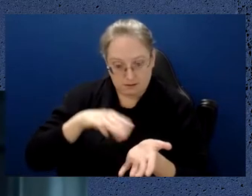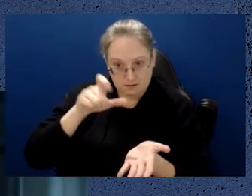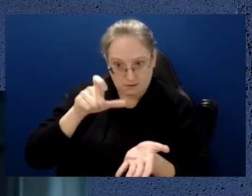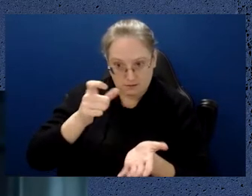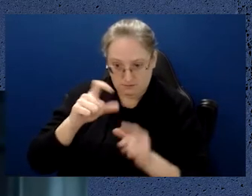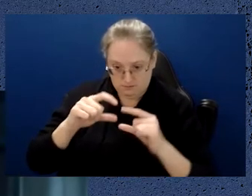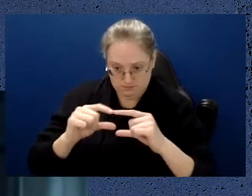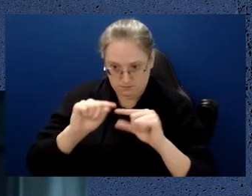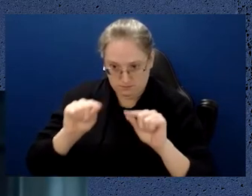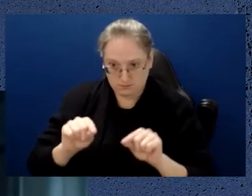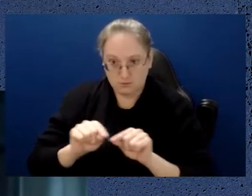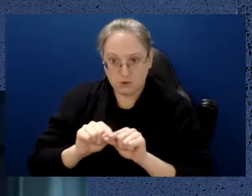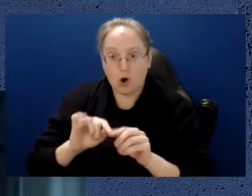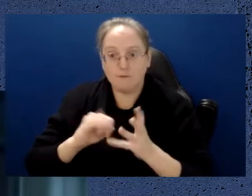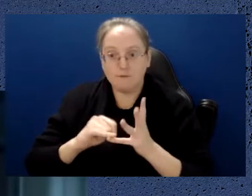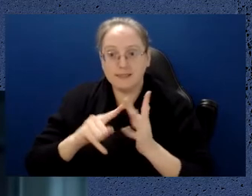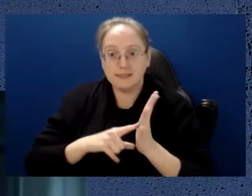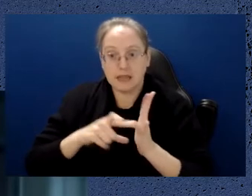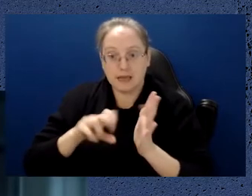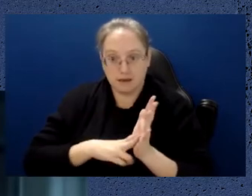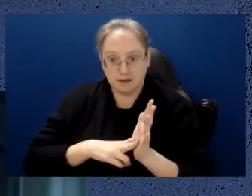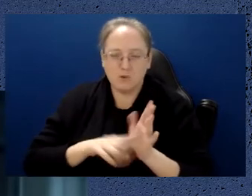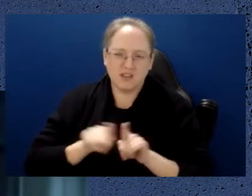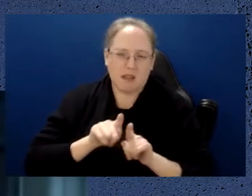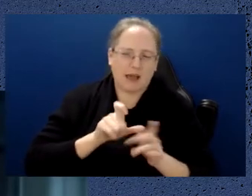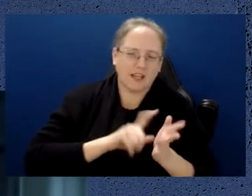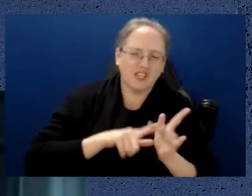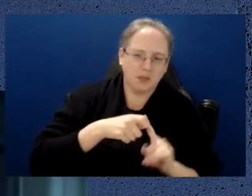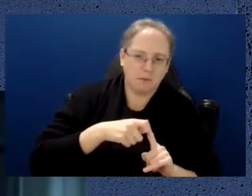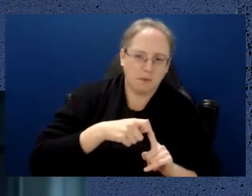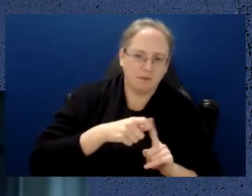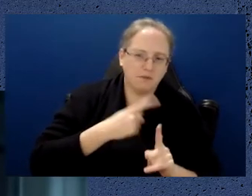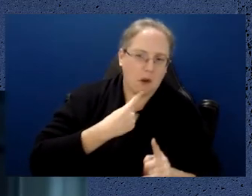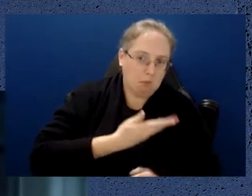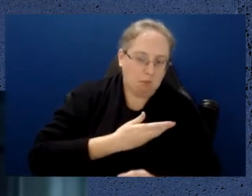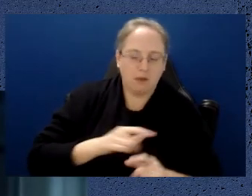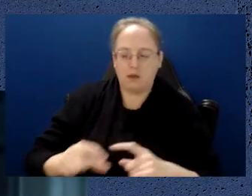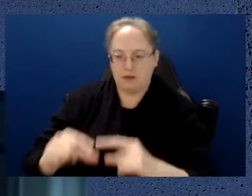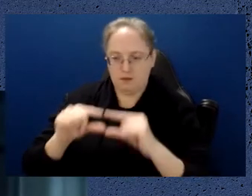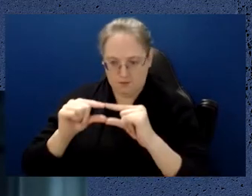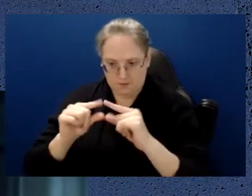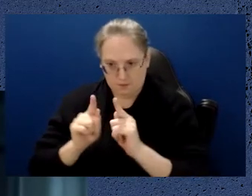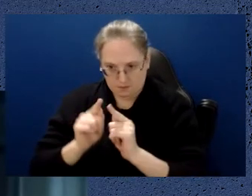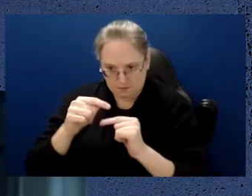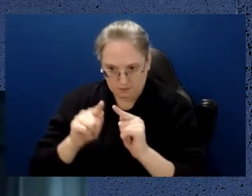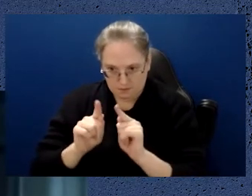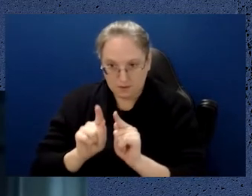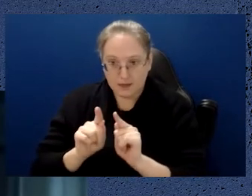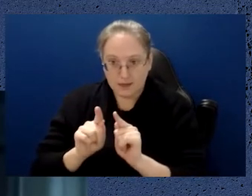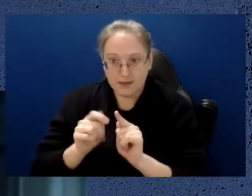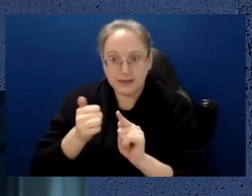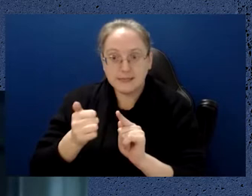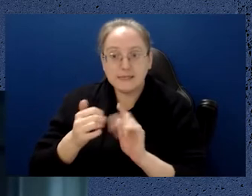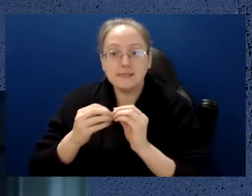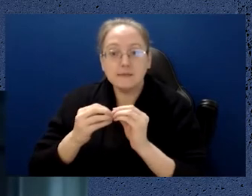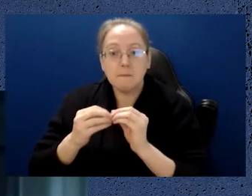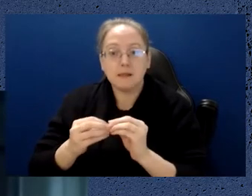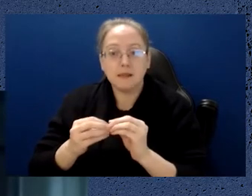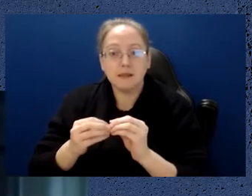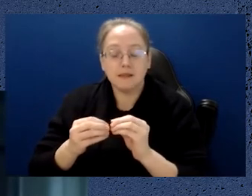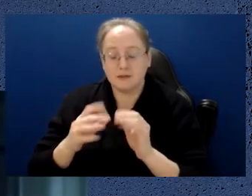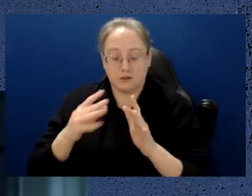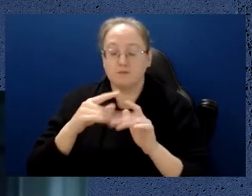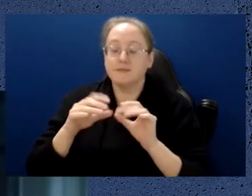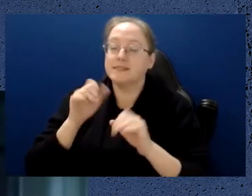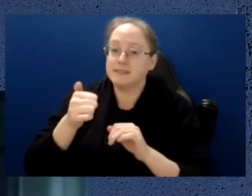has over 600 trillion atoms in it. So you're trying to do something with one in